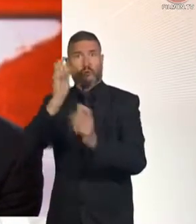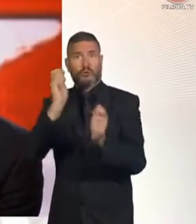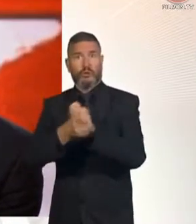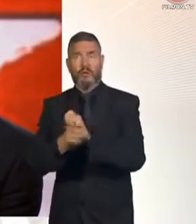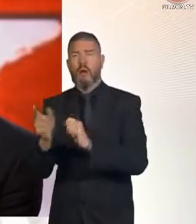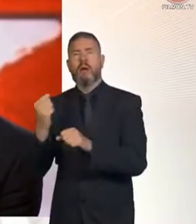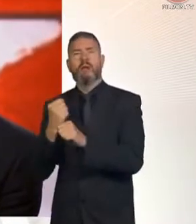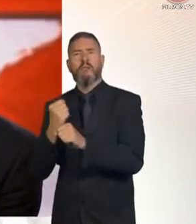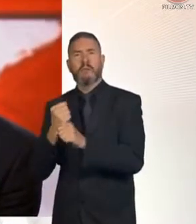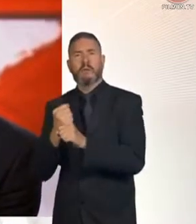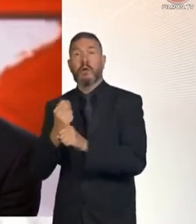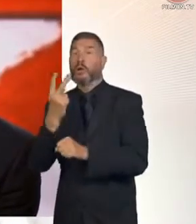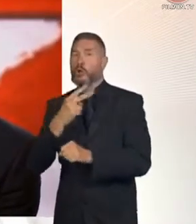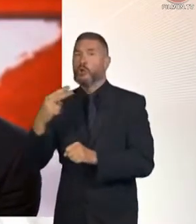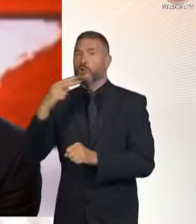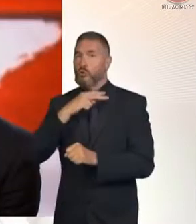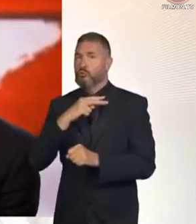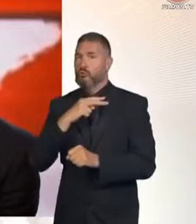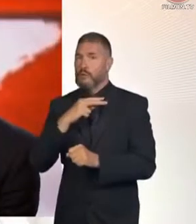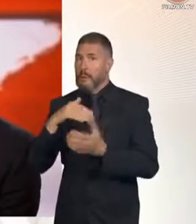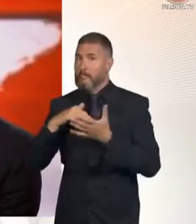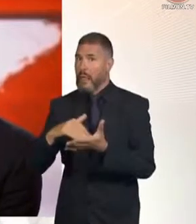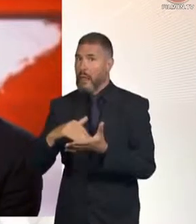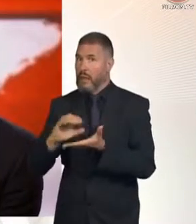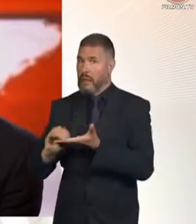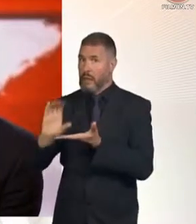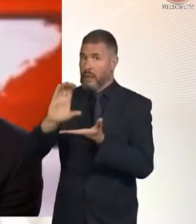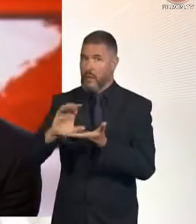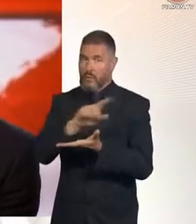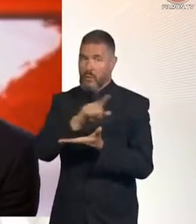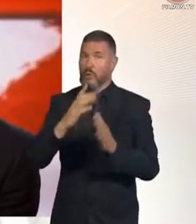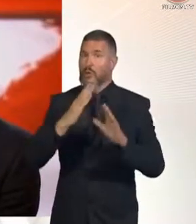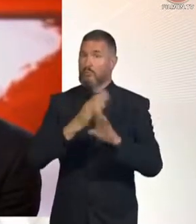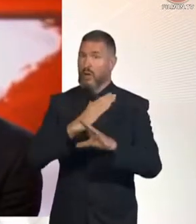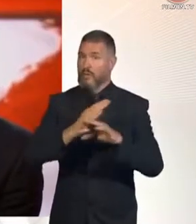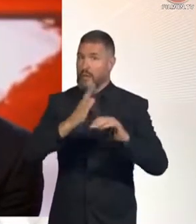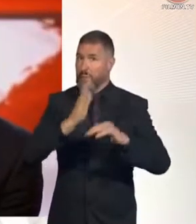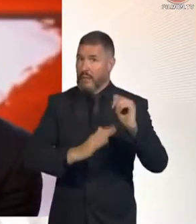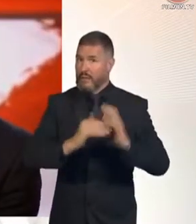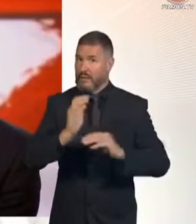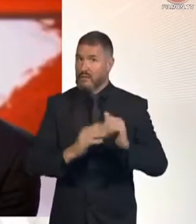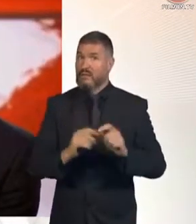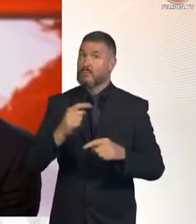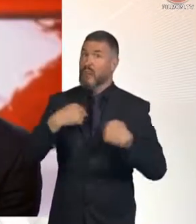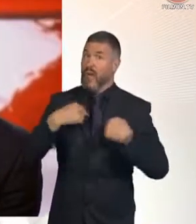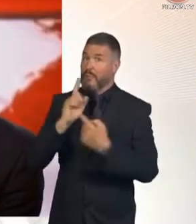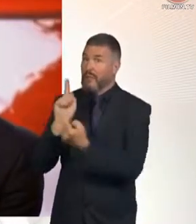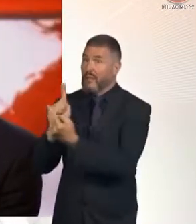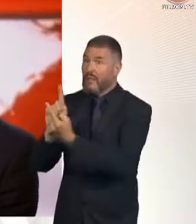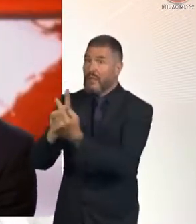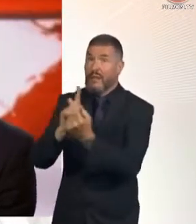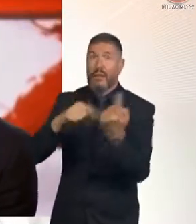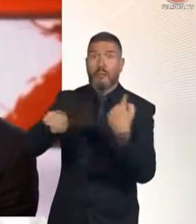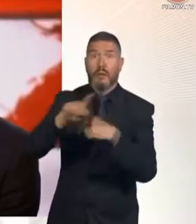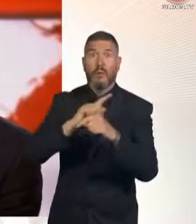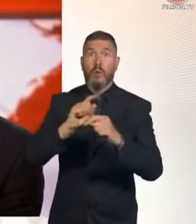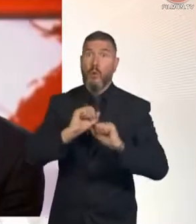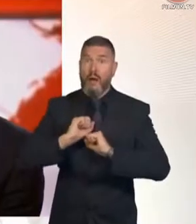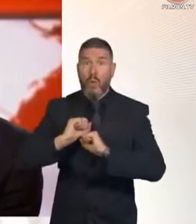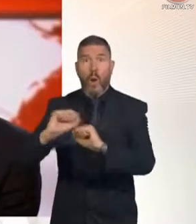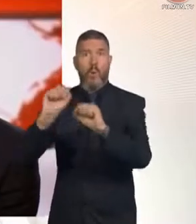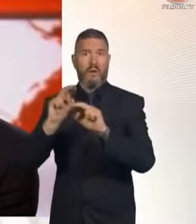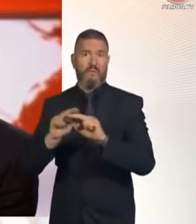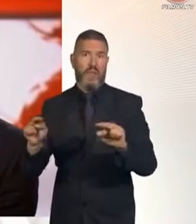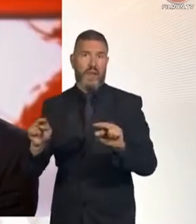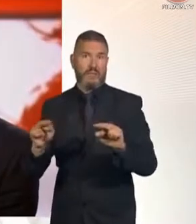the government has made £200 million available for those private buildings. But most of the people I've spoken to who are involved in this, who own flats where